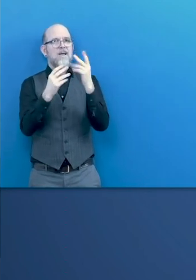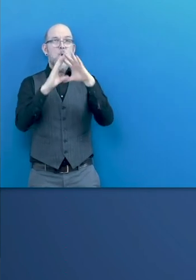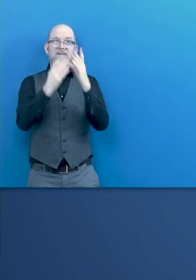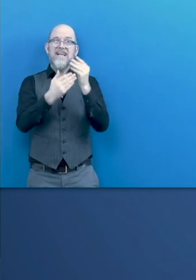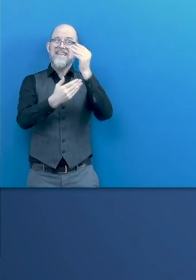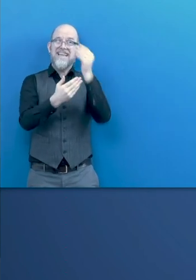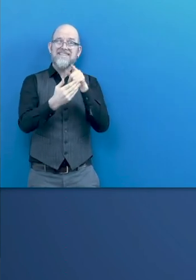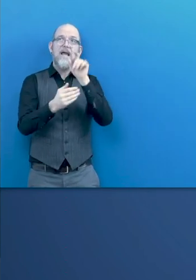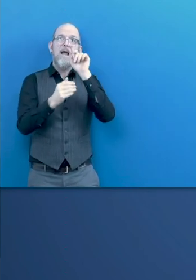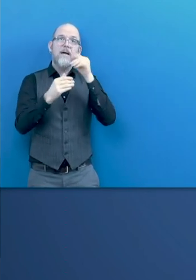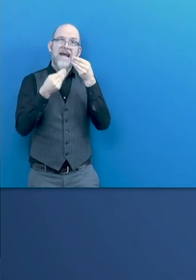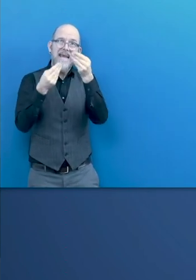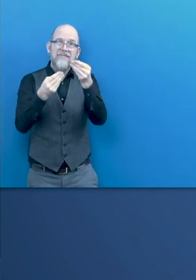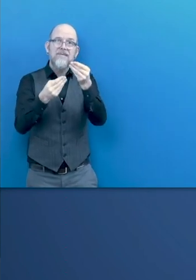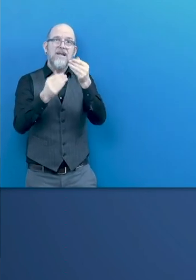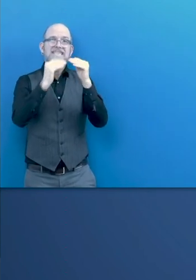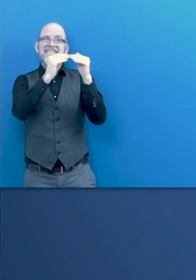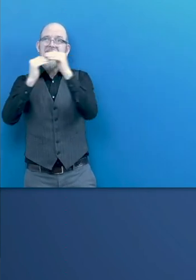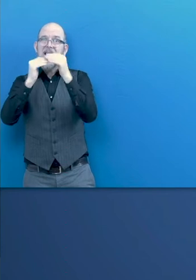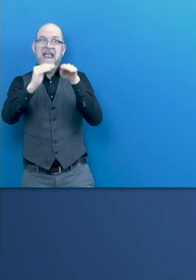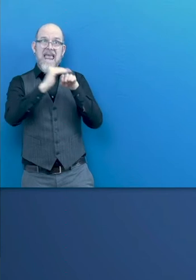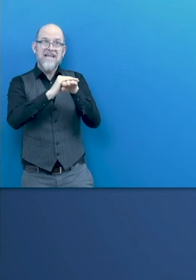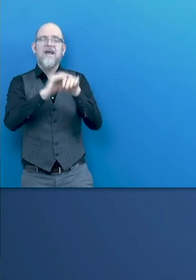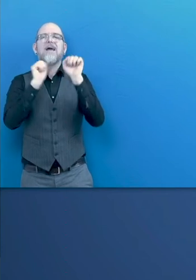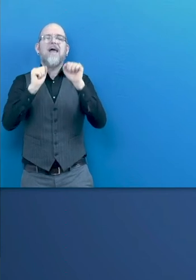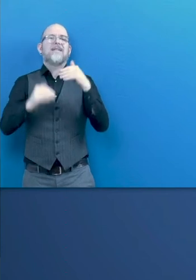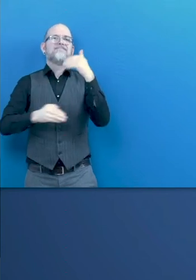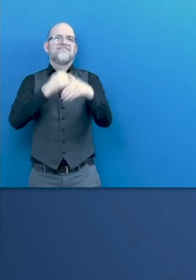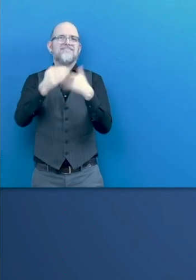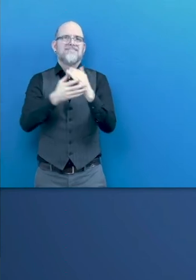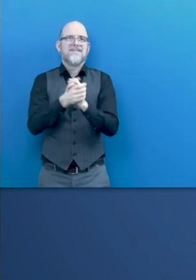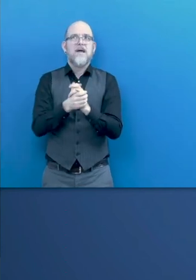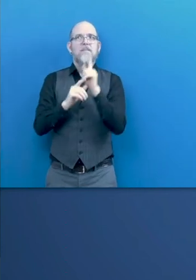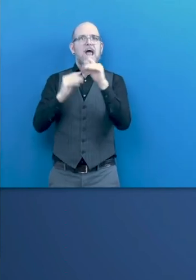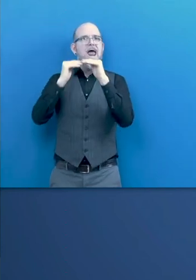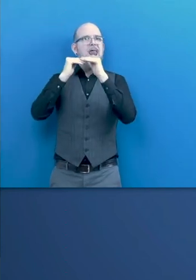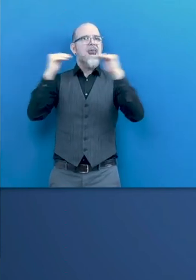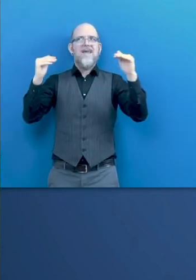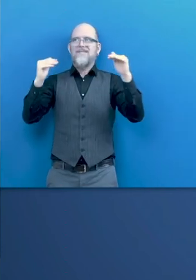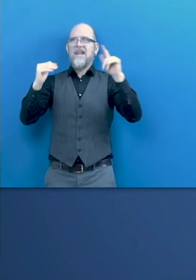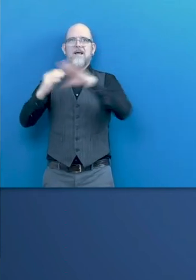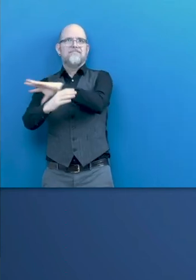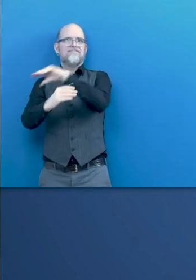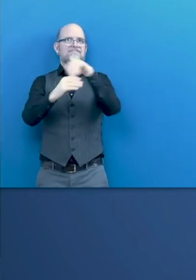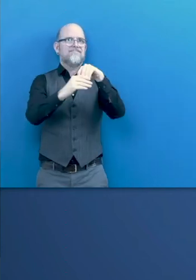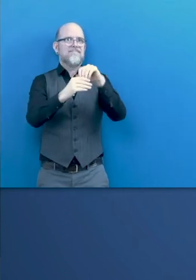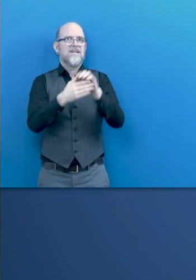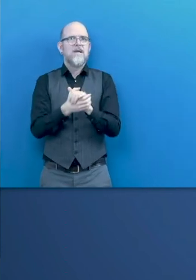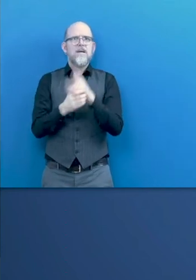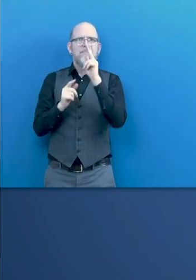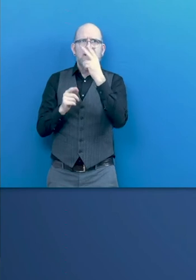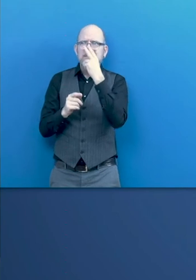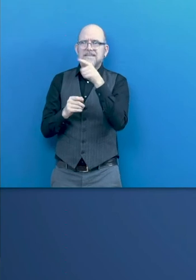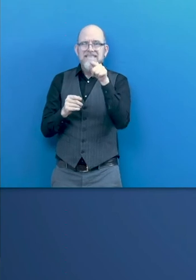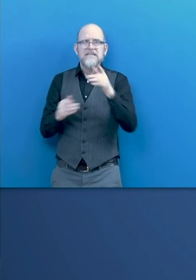Other levers for inclusion is to promote, as you can see here in this slide, digital skills among people with